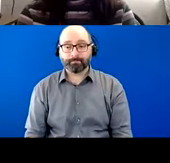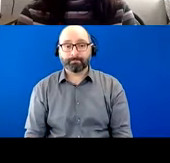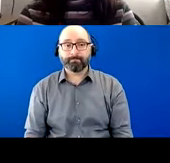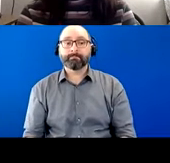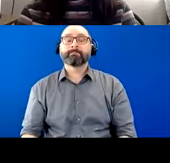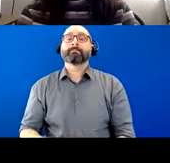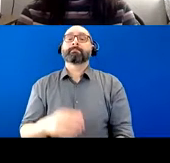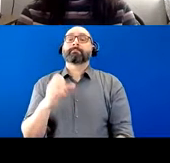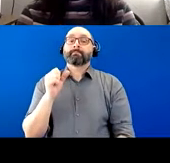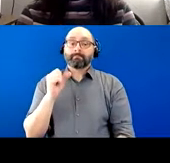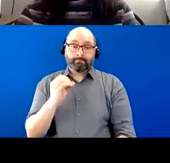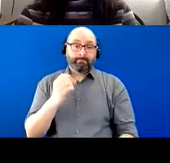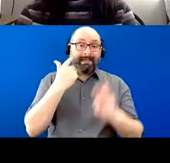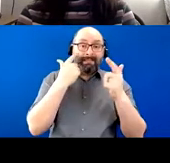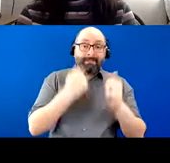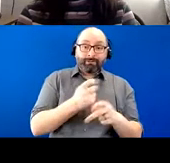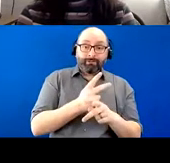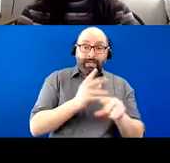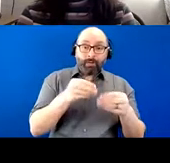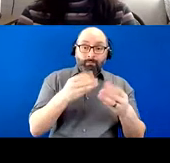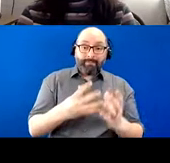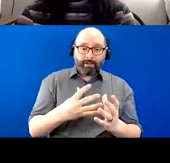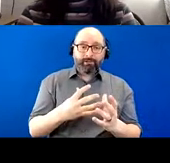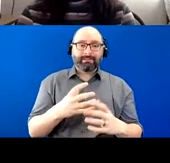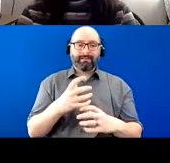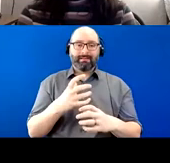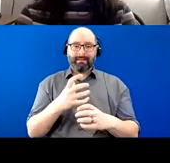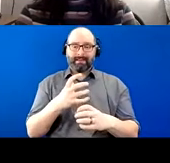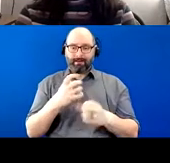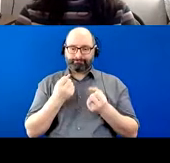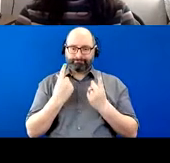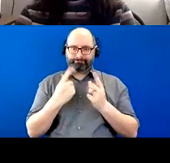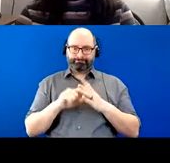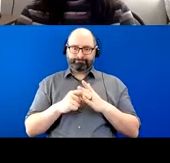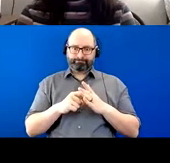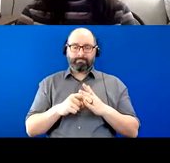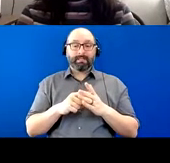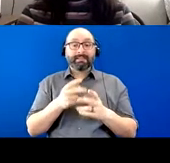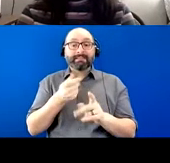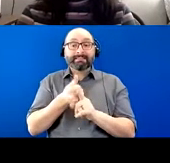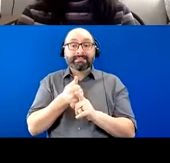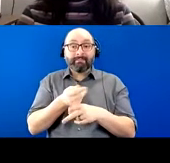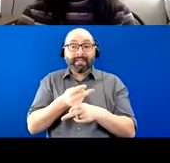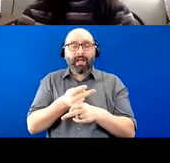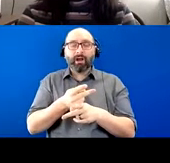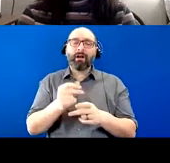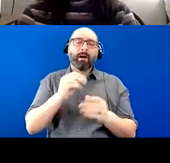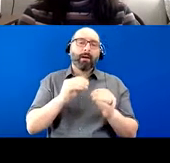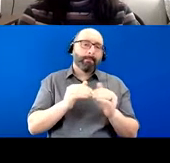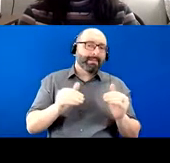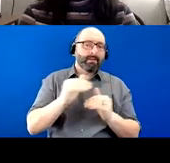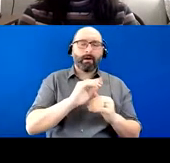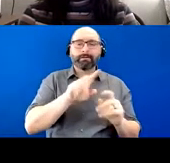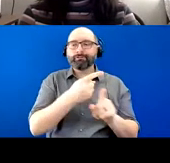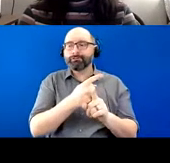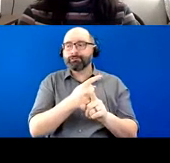So as dementia care providers, know, getting our grounding, I think self-care goes beyond just the fundamental basic needs of sleep